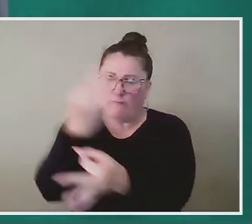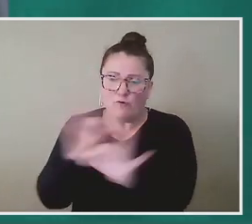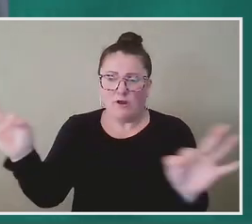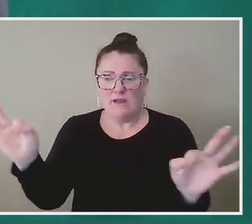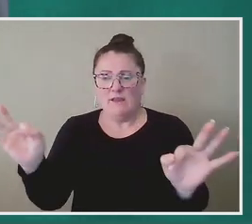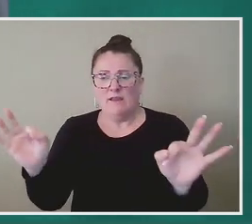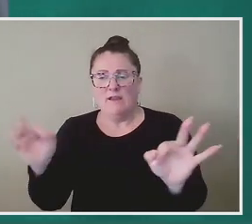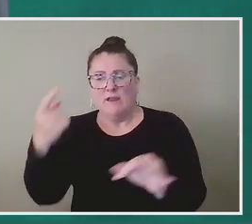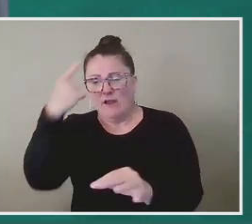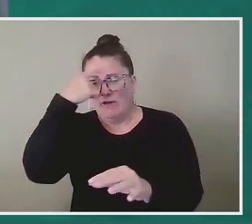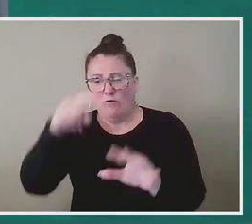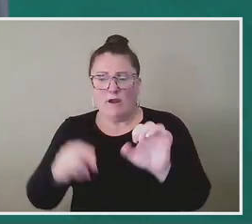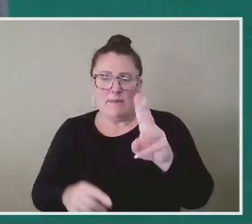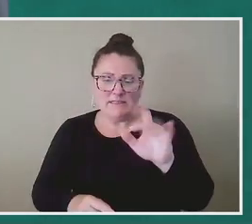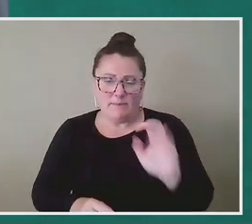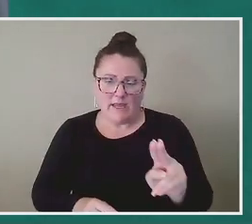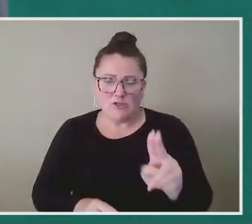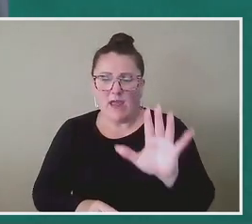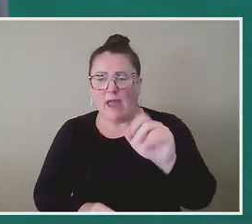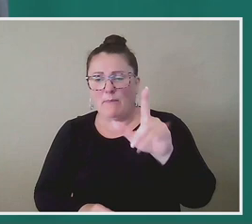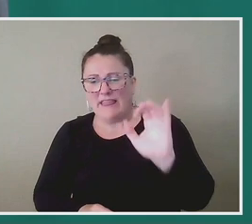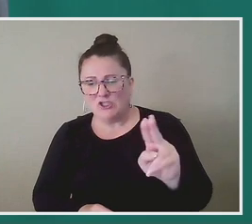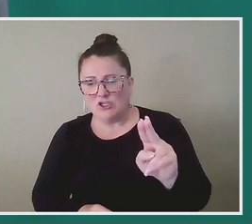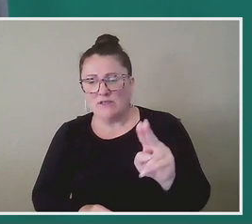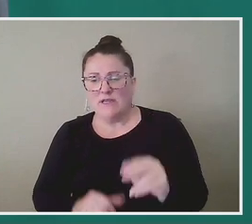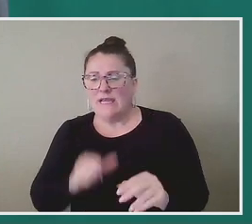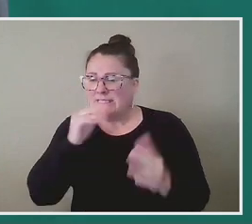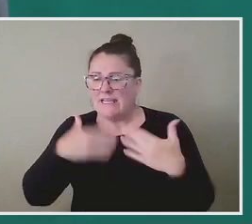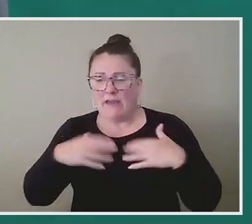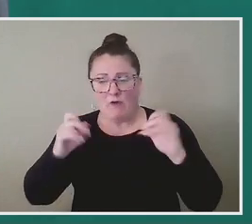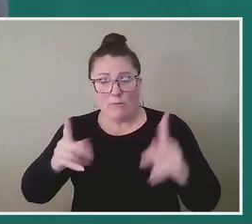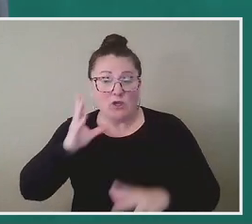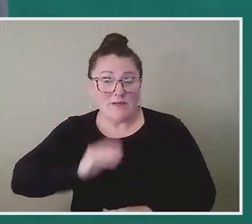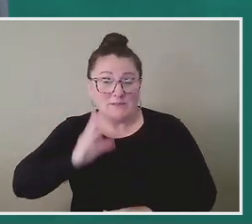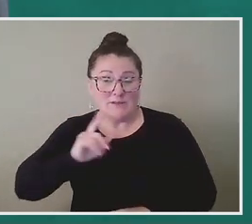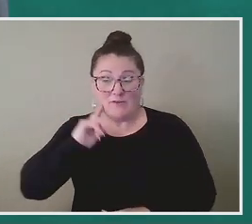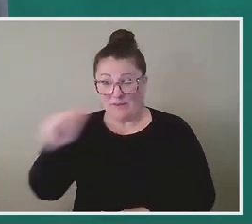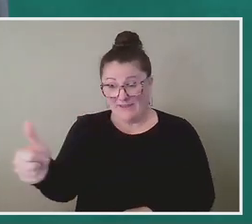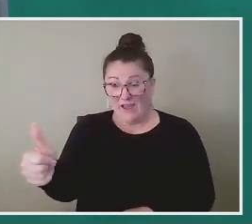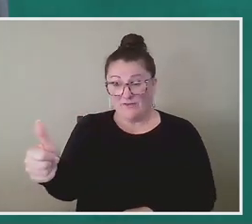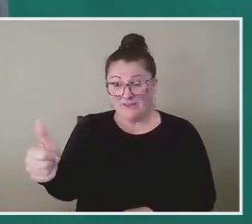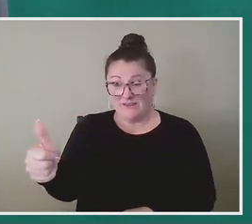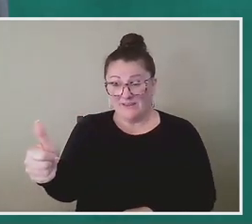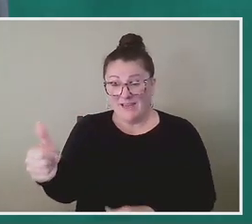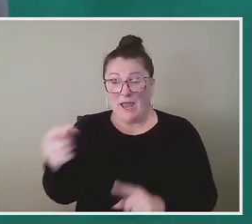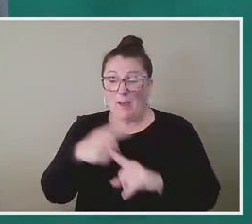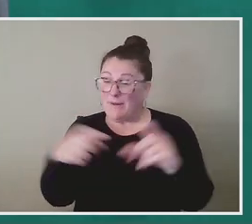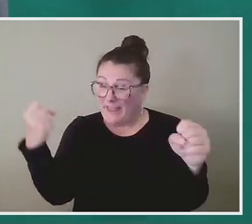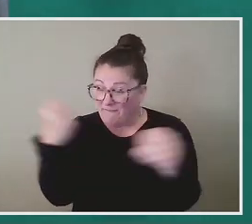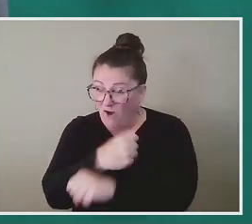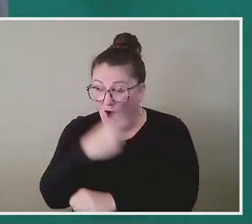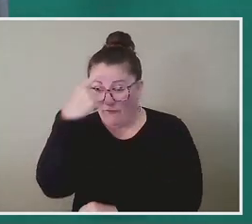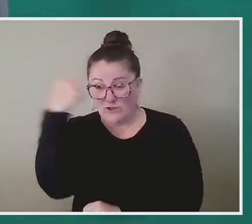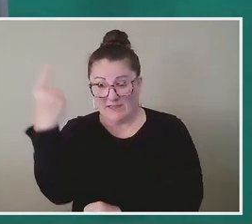emancipation and abolition, never had the opportunity to experience it for themselves, but they fought for something